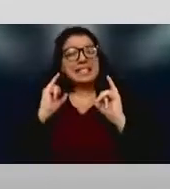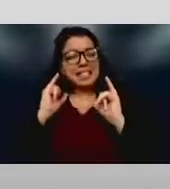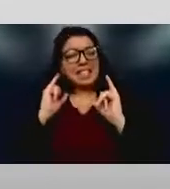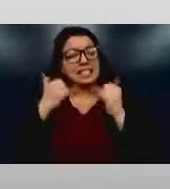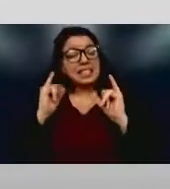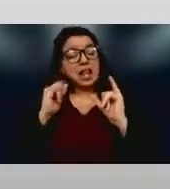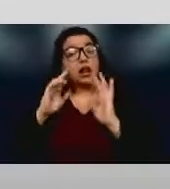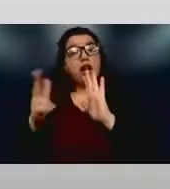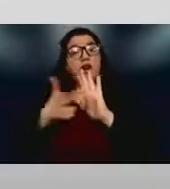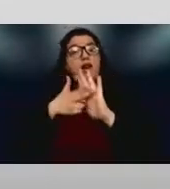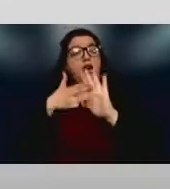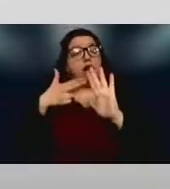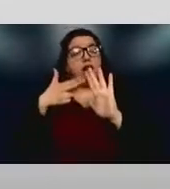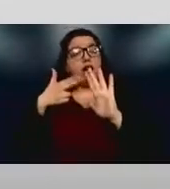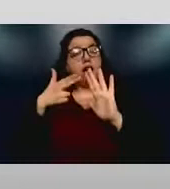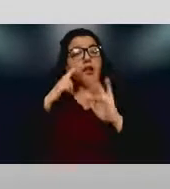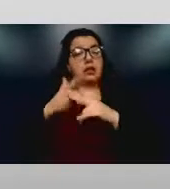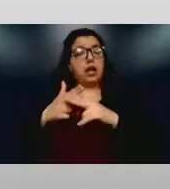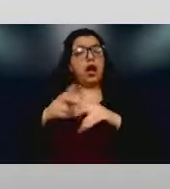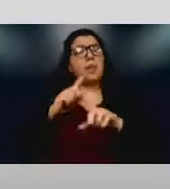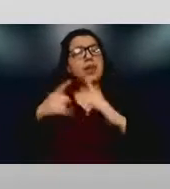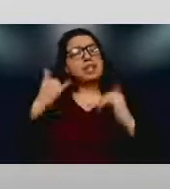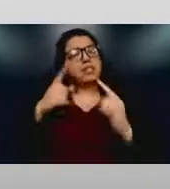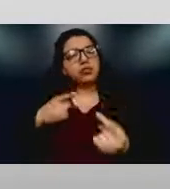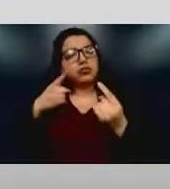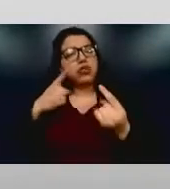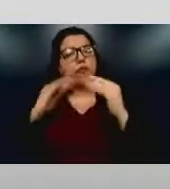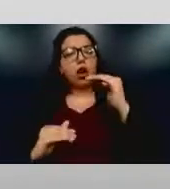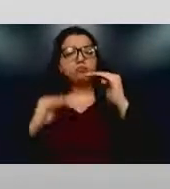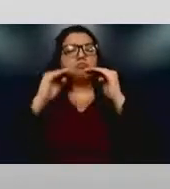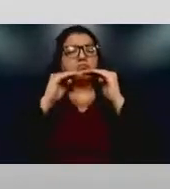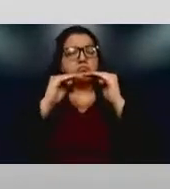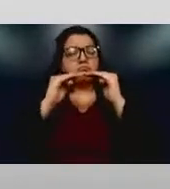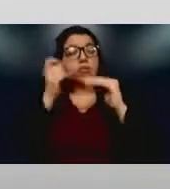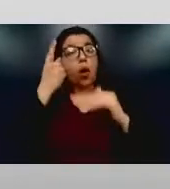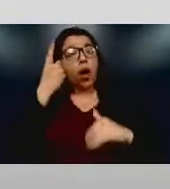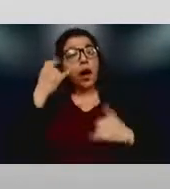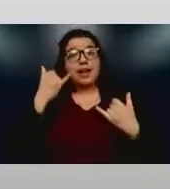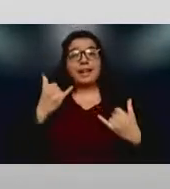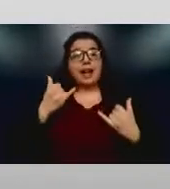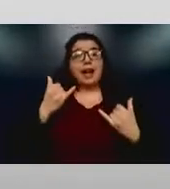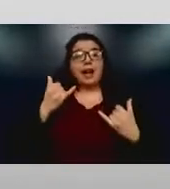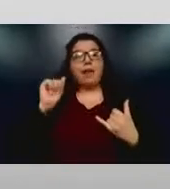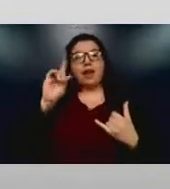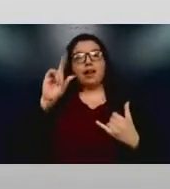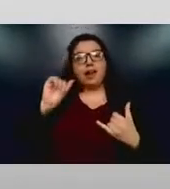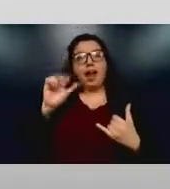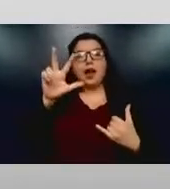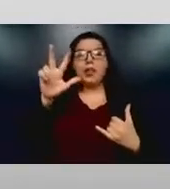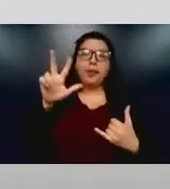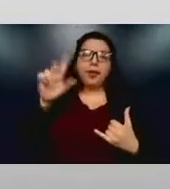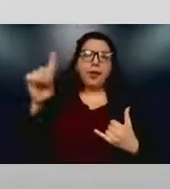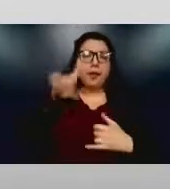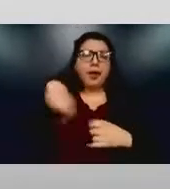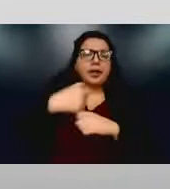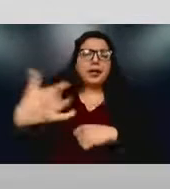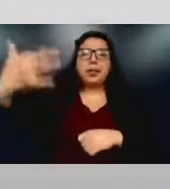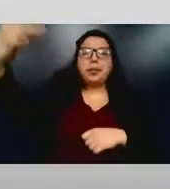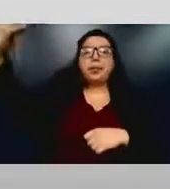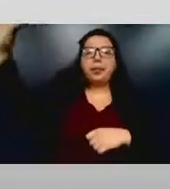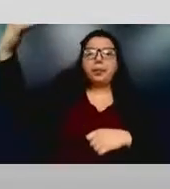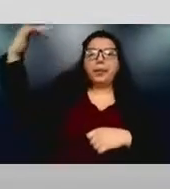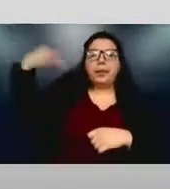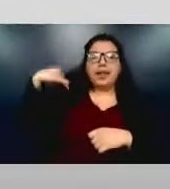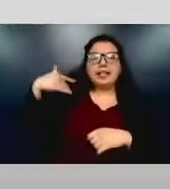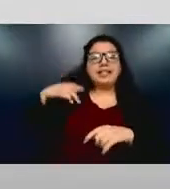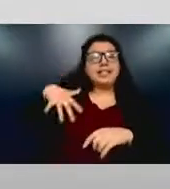community can look at is say, yes, we're 31 years post-ADA now, but we still have a long way to go, and therefore we